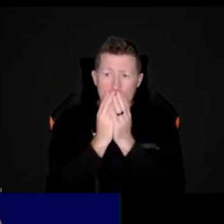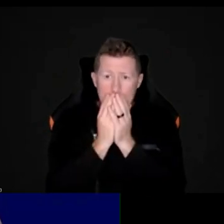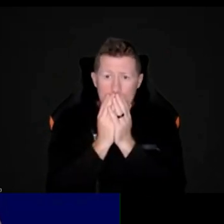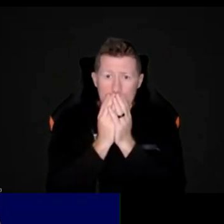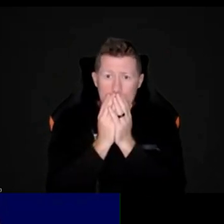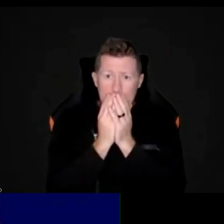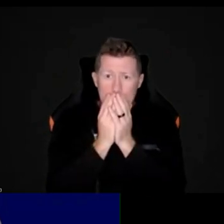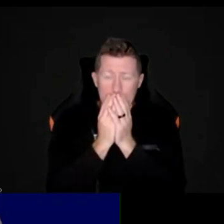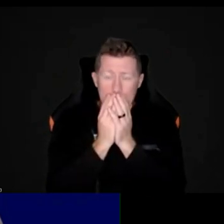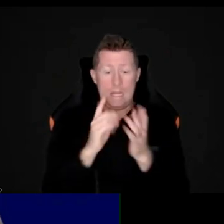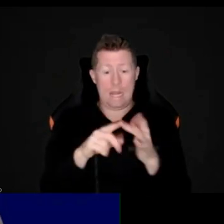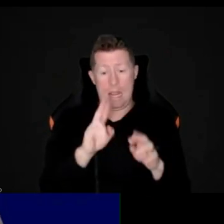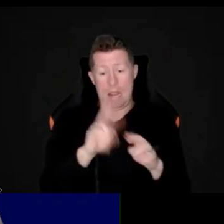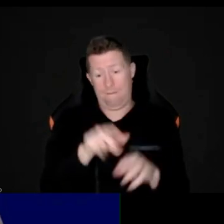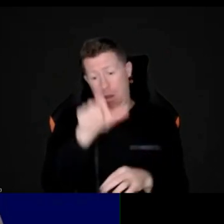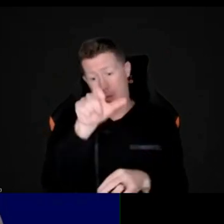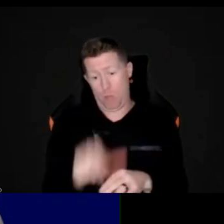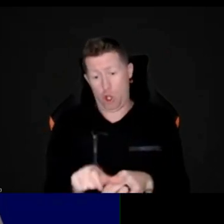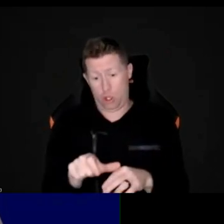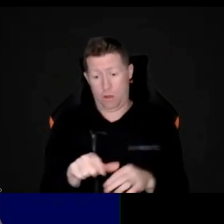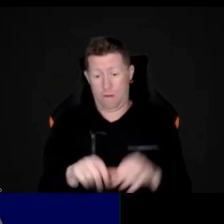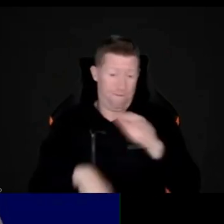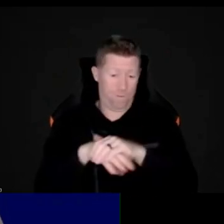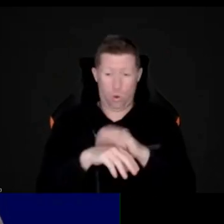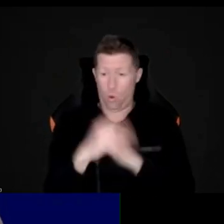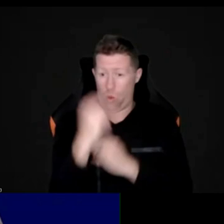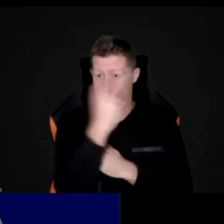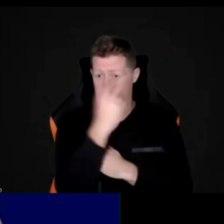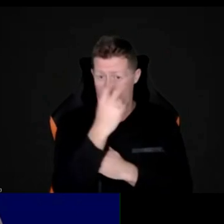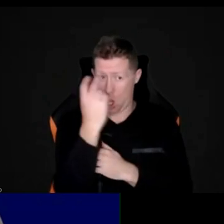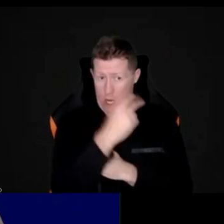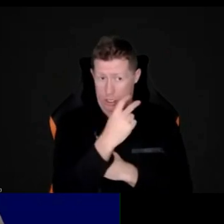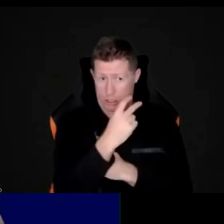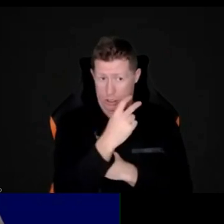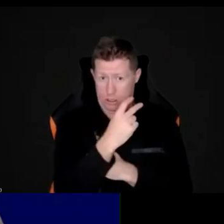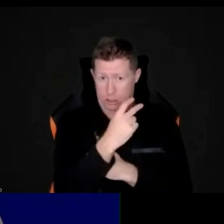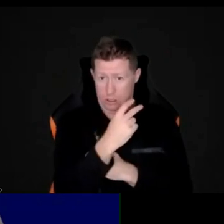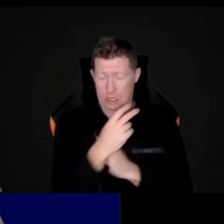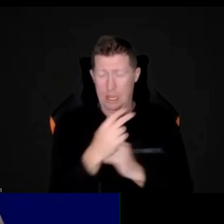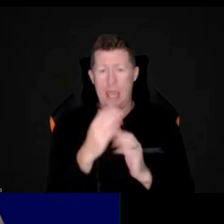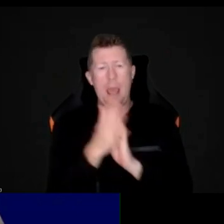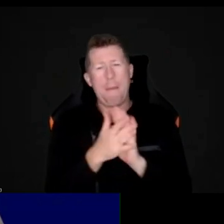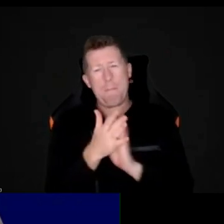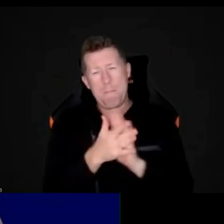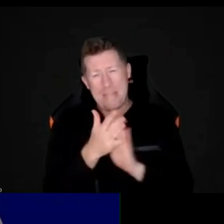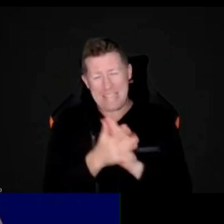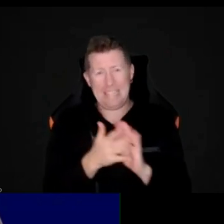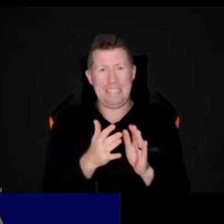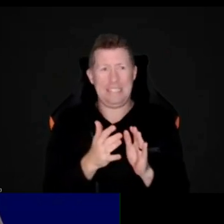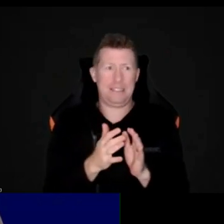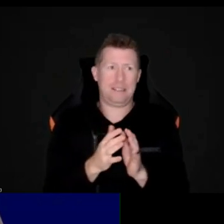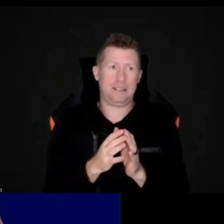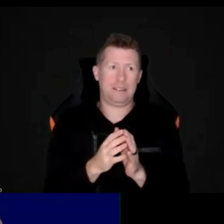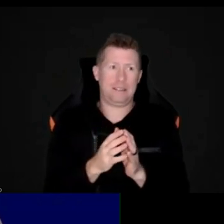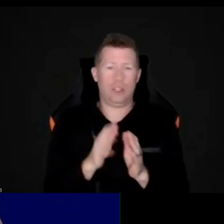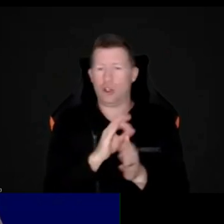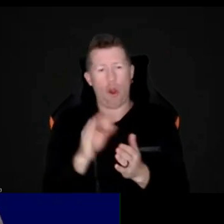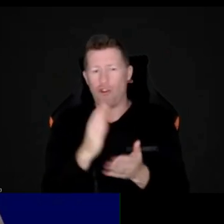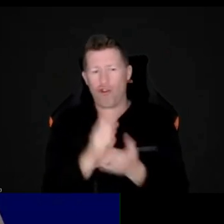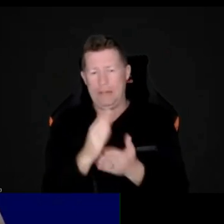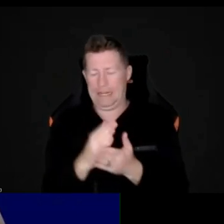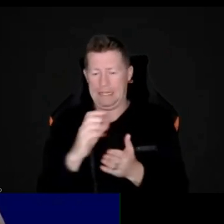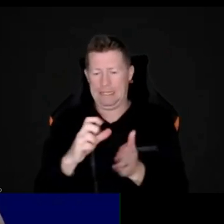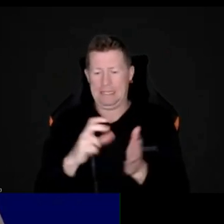they have absolutely no vision available to them, then not really, because